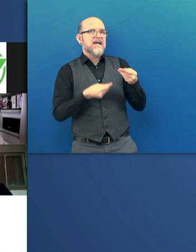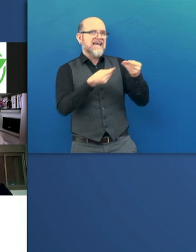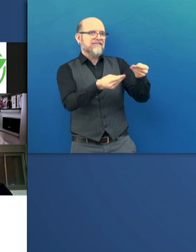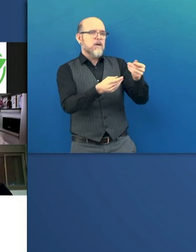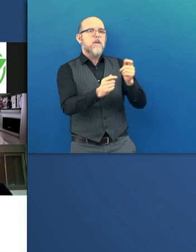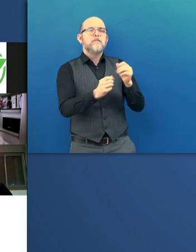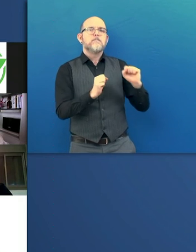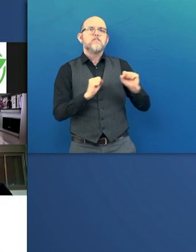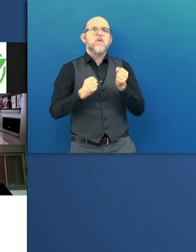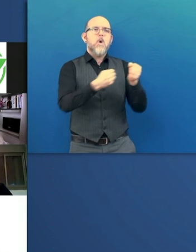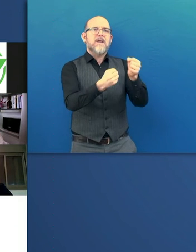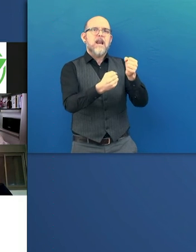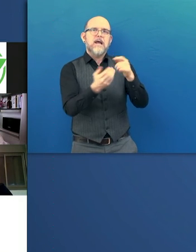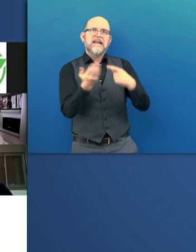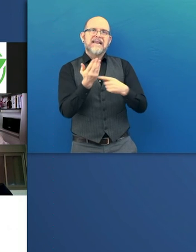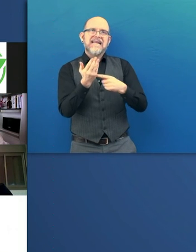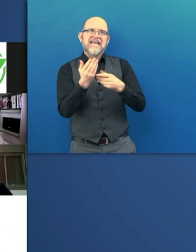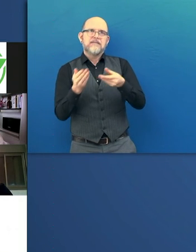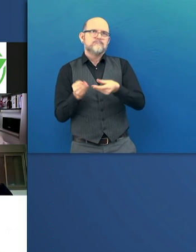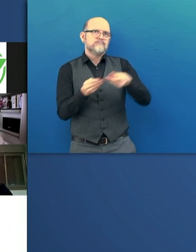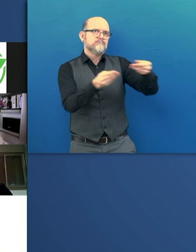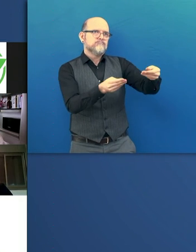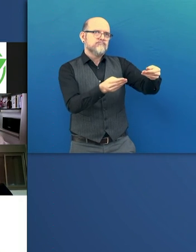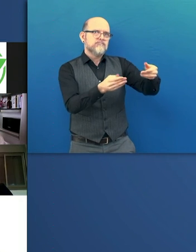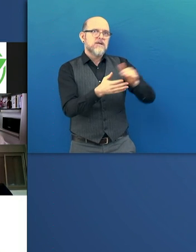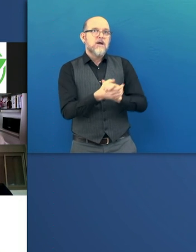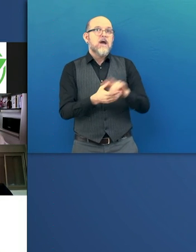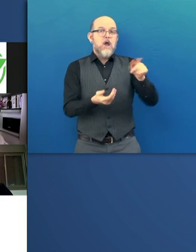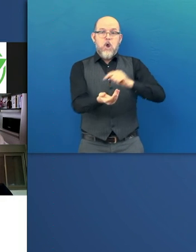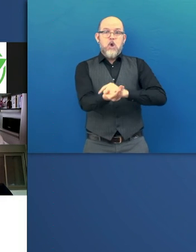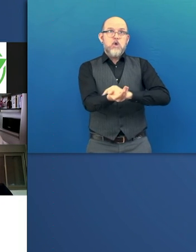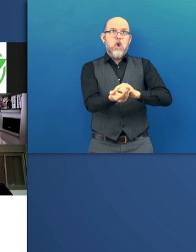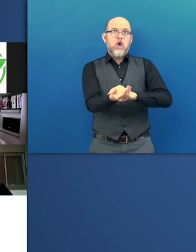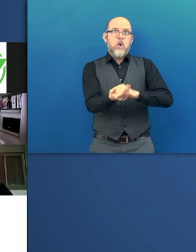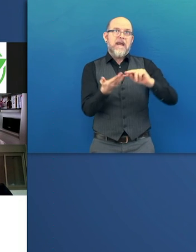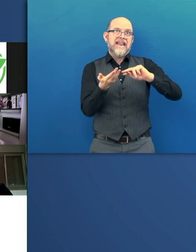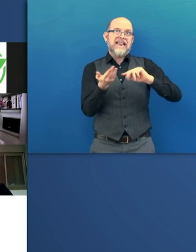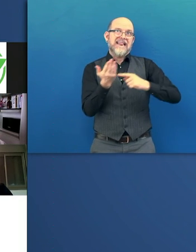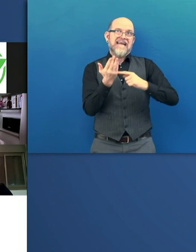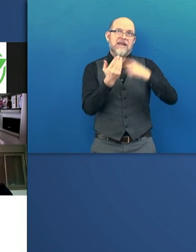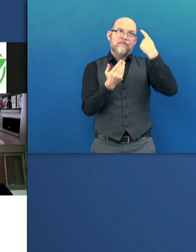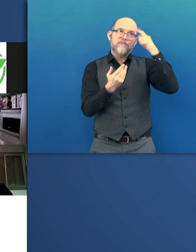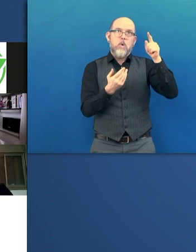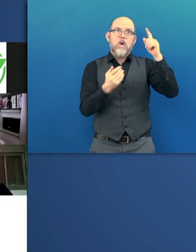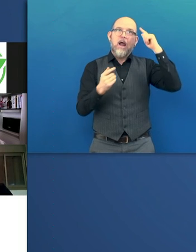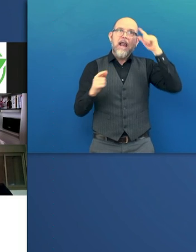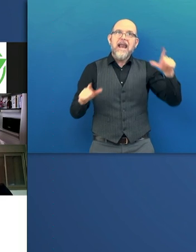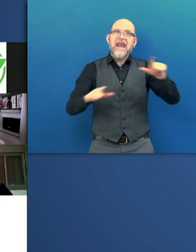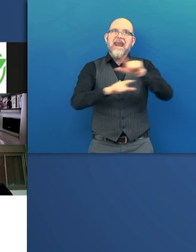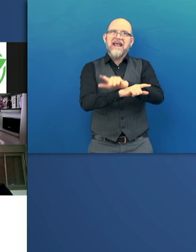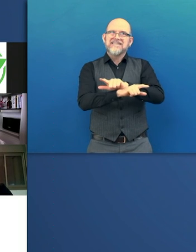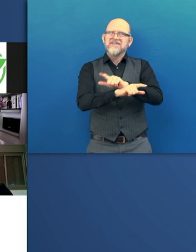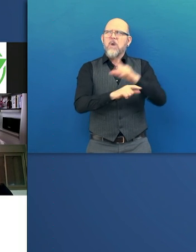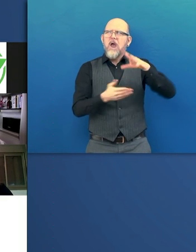neurotech based solution for dyslexia for children between four and 14